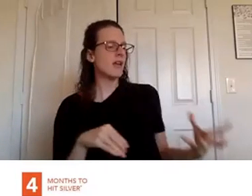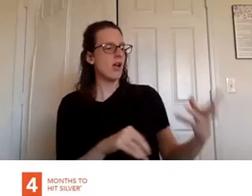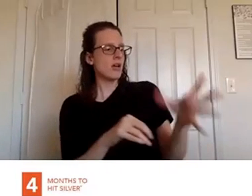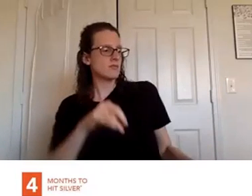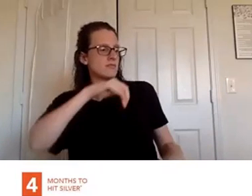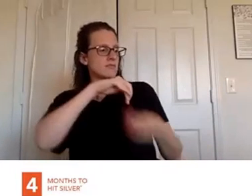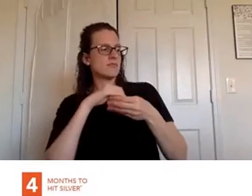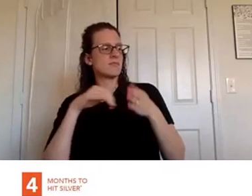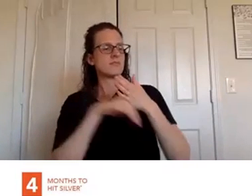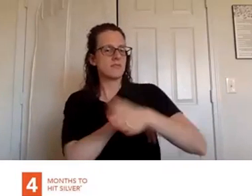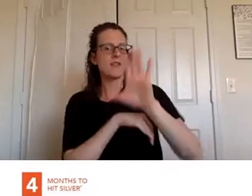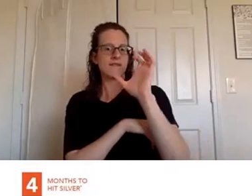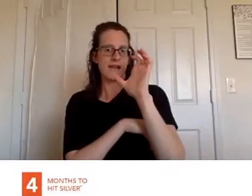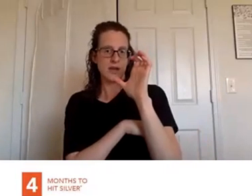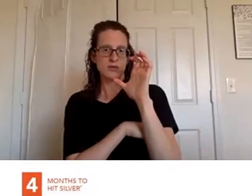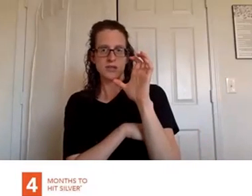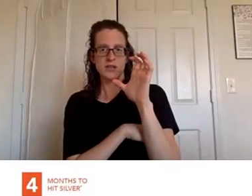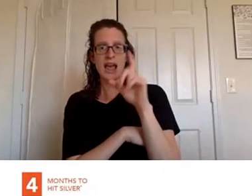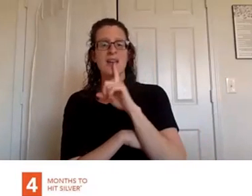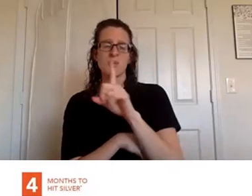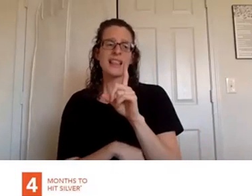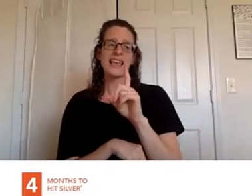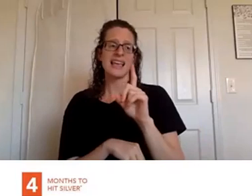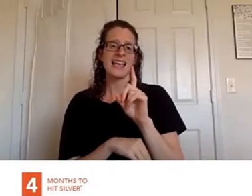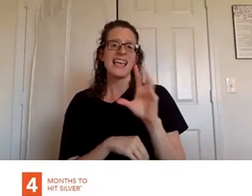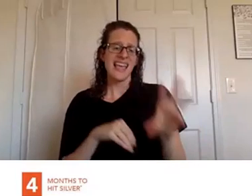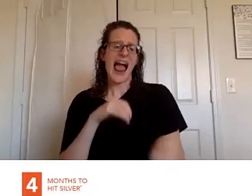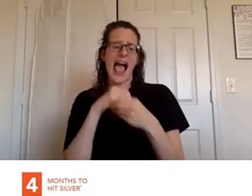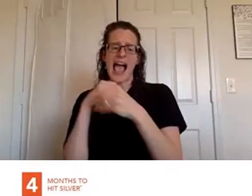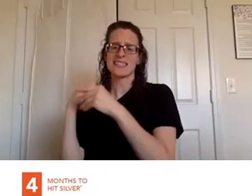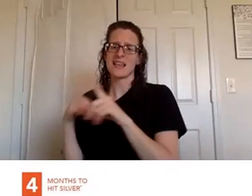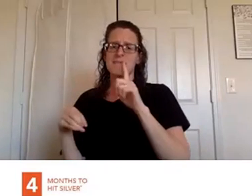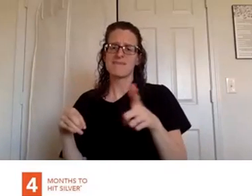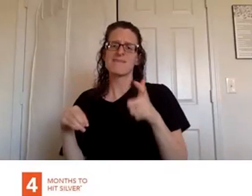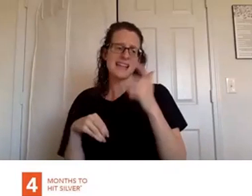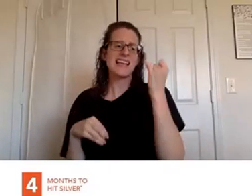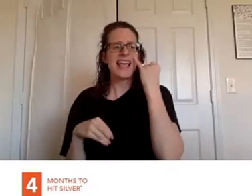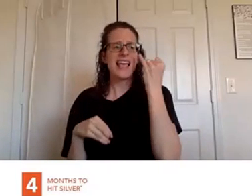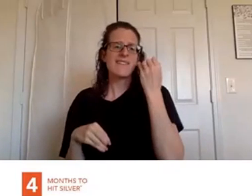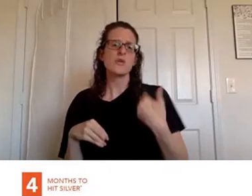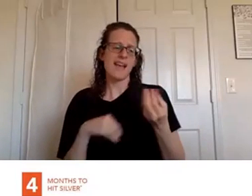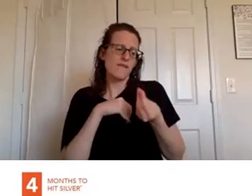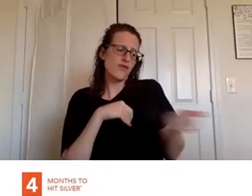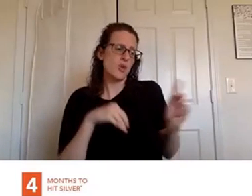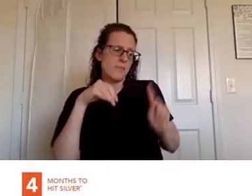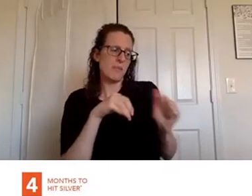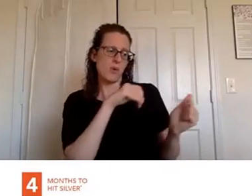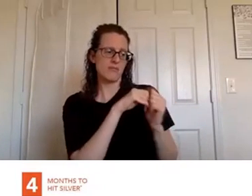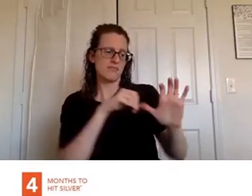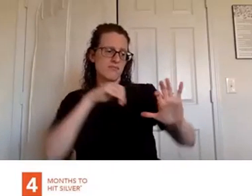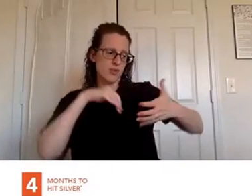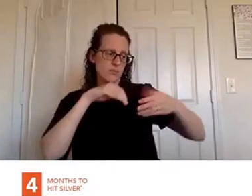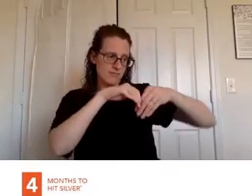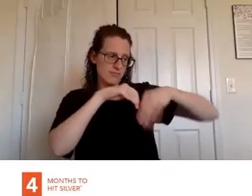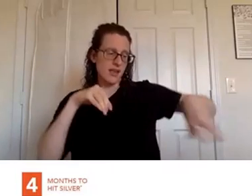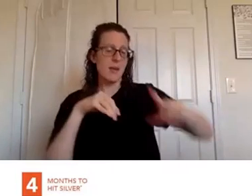and that's really it really adds up quickly if you have several you know a few people under you um and then you also need to